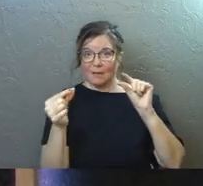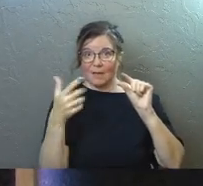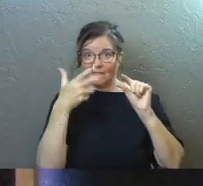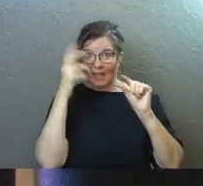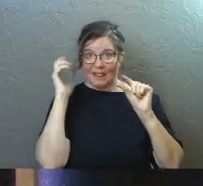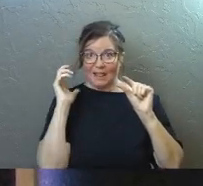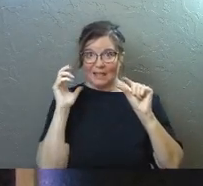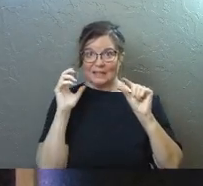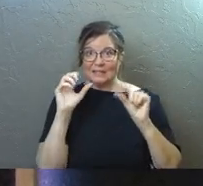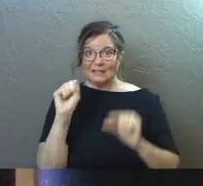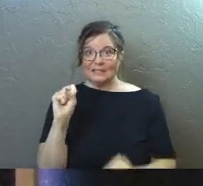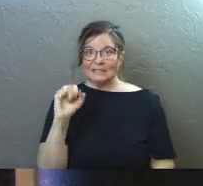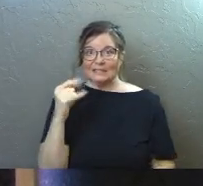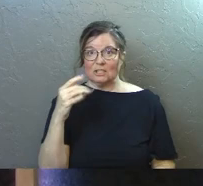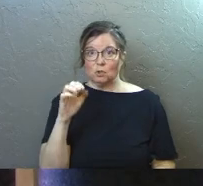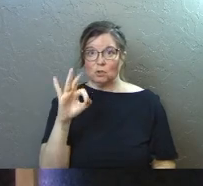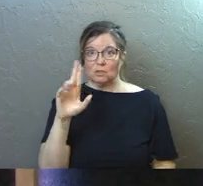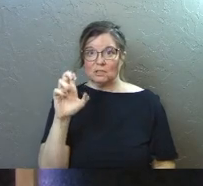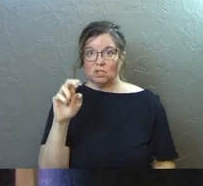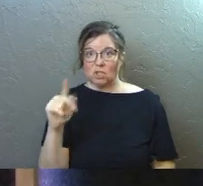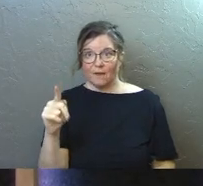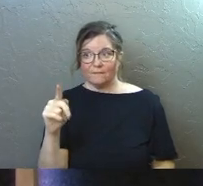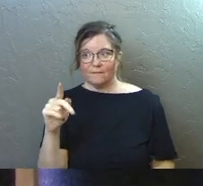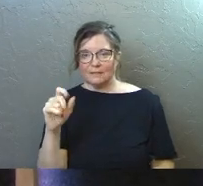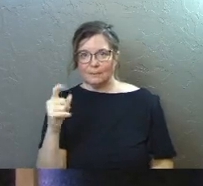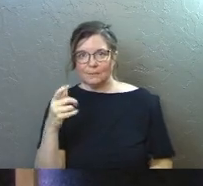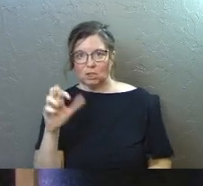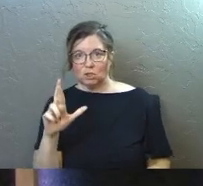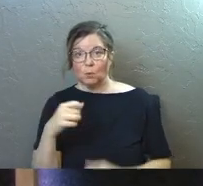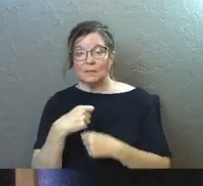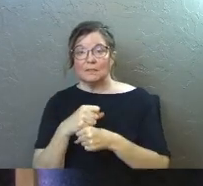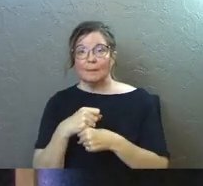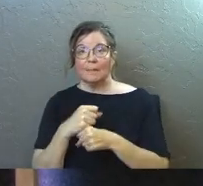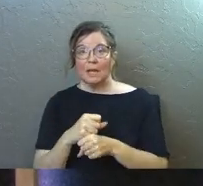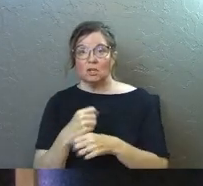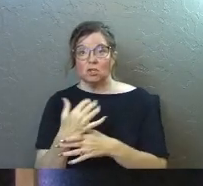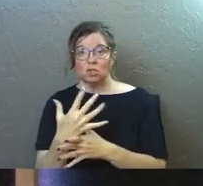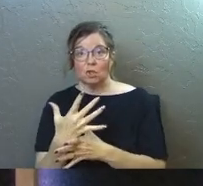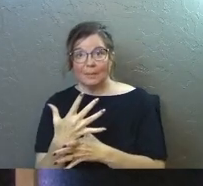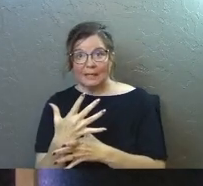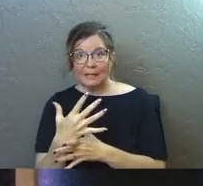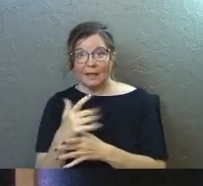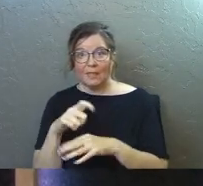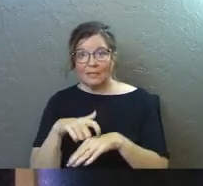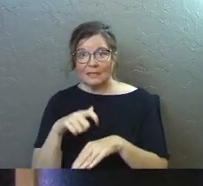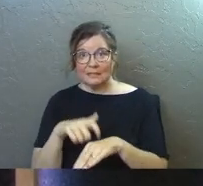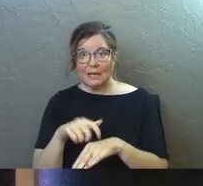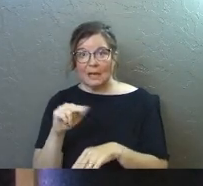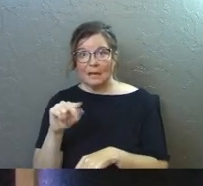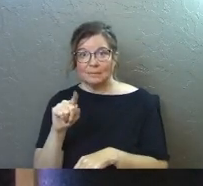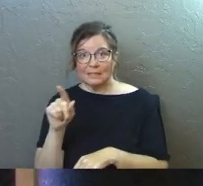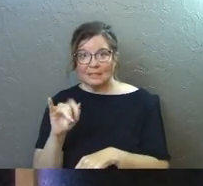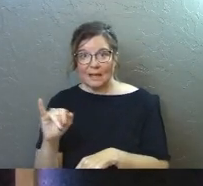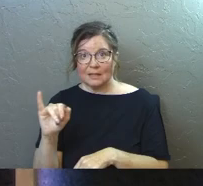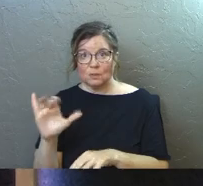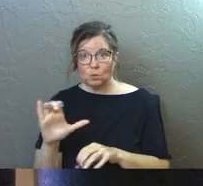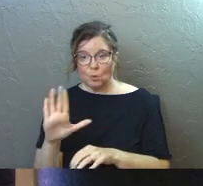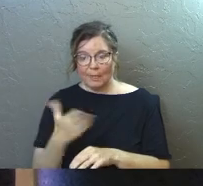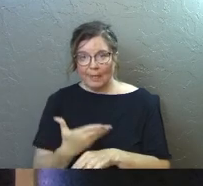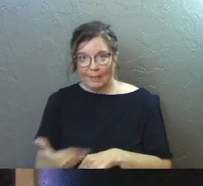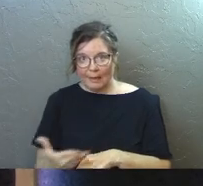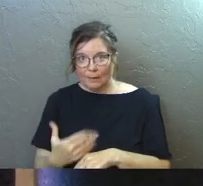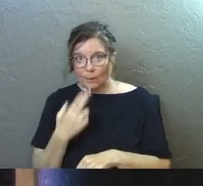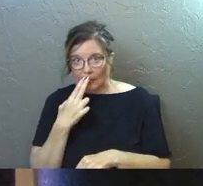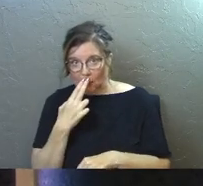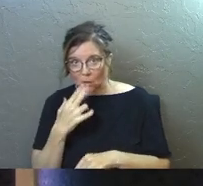insignia is C. Gustav Spitzer, which is a manufacturer in Germany at the time that the Nazis were doing their